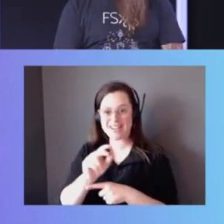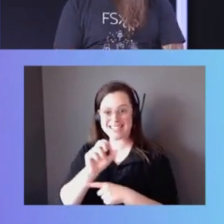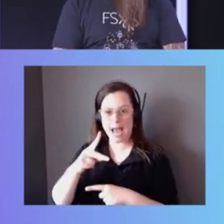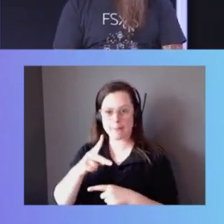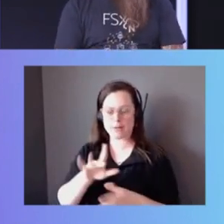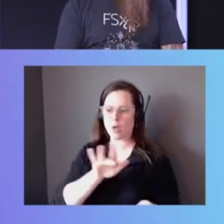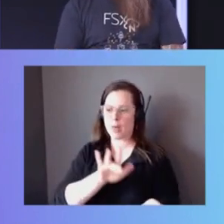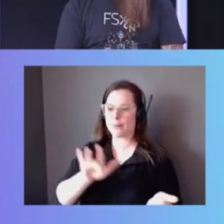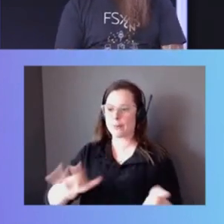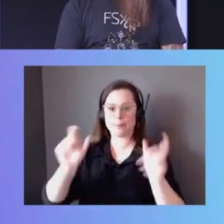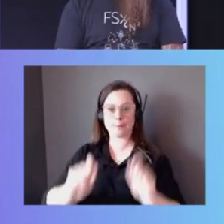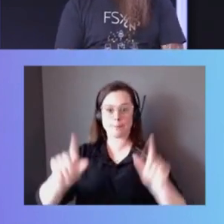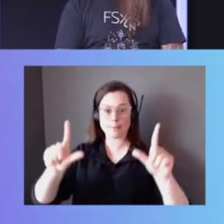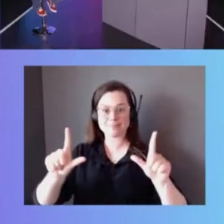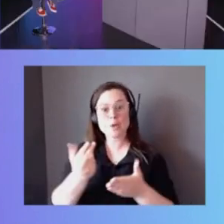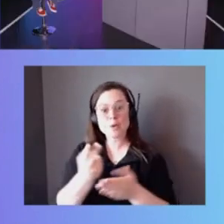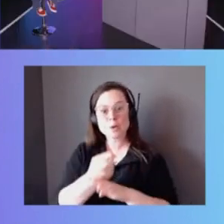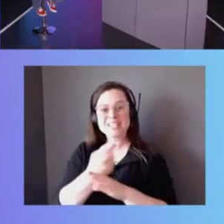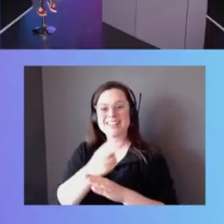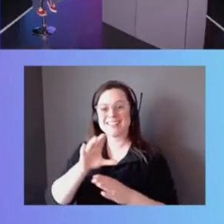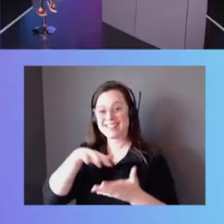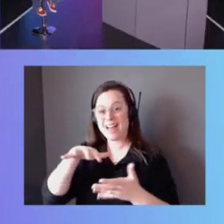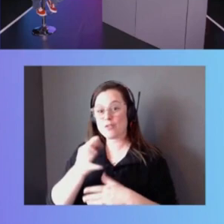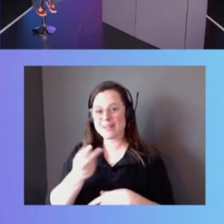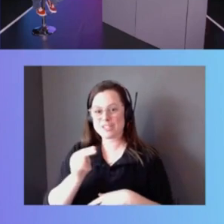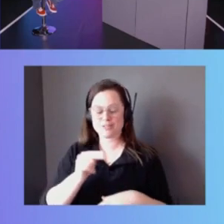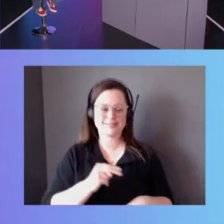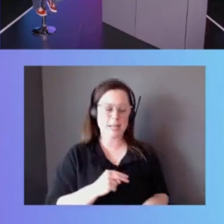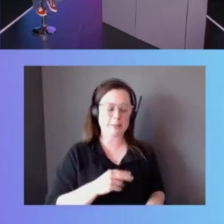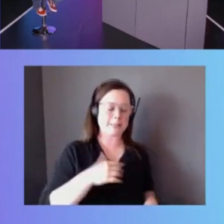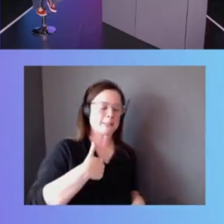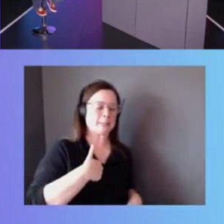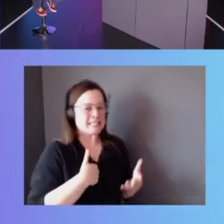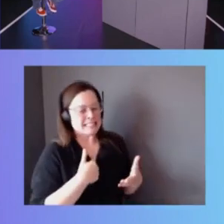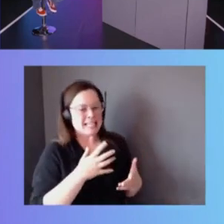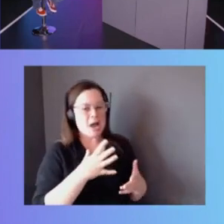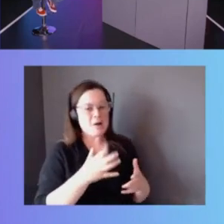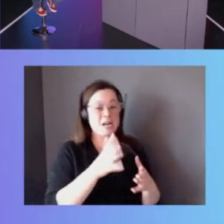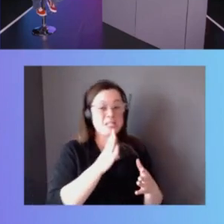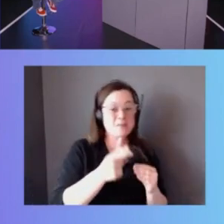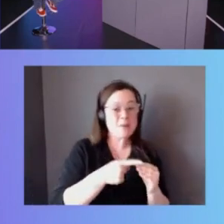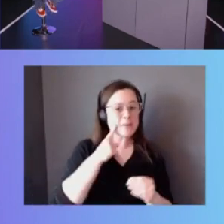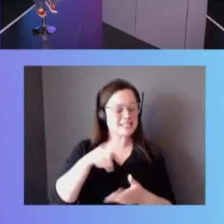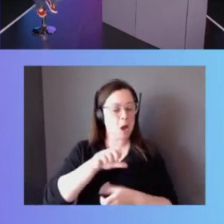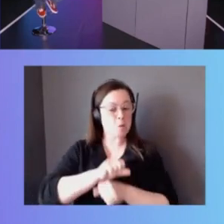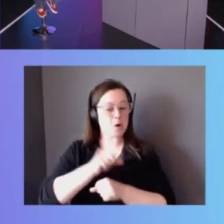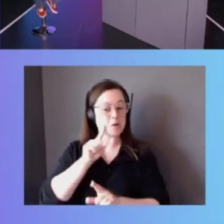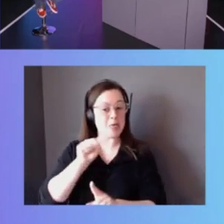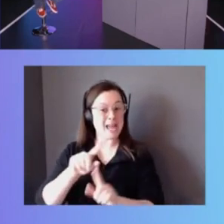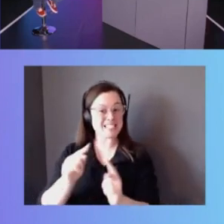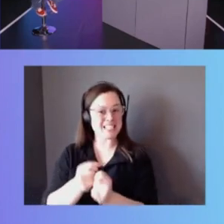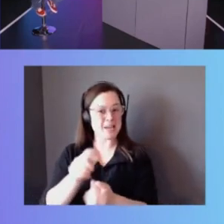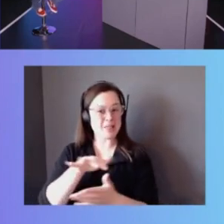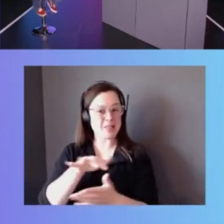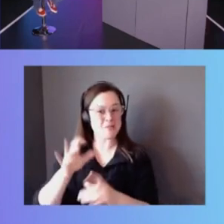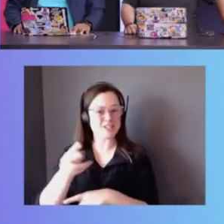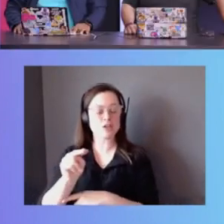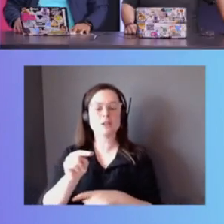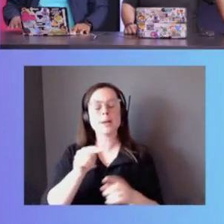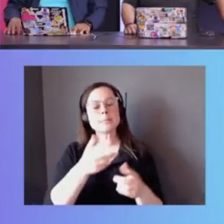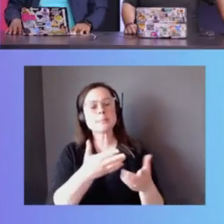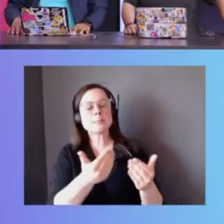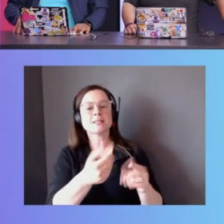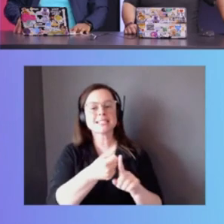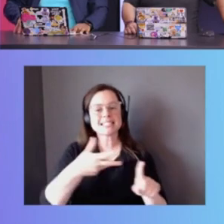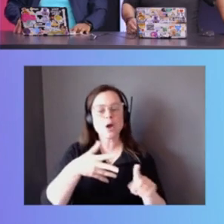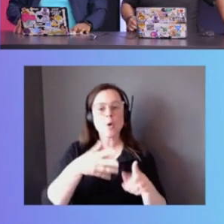Using CloudFormation. Now, selfishly, you know, I want to talk about this a little bit because, you know, I work for the CloudFormation team. Nice. But can you talk a little bit about what that looks like with